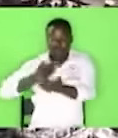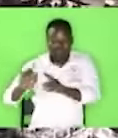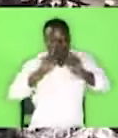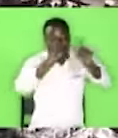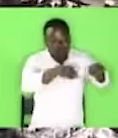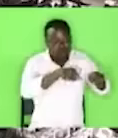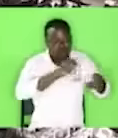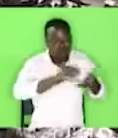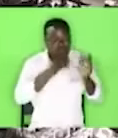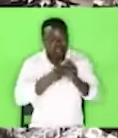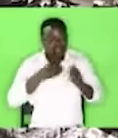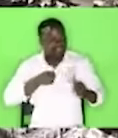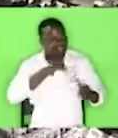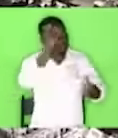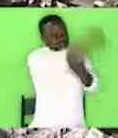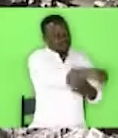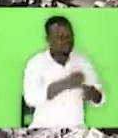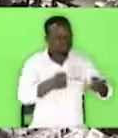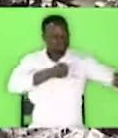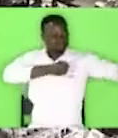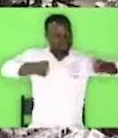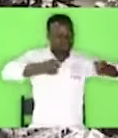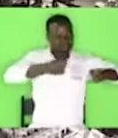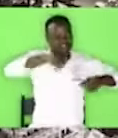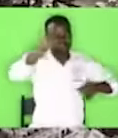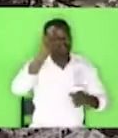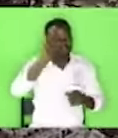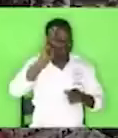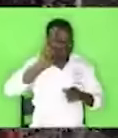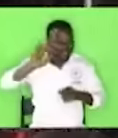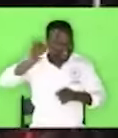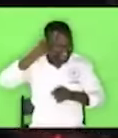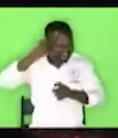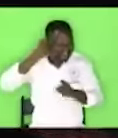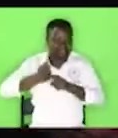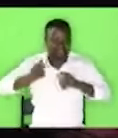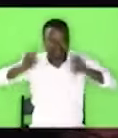and rules his government he carries it.